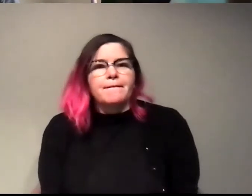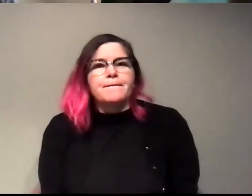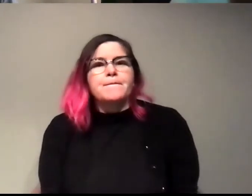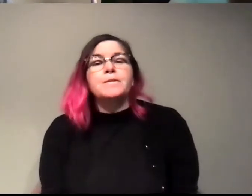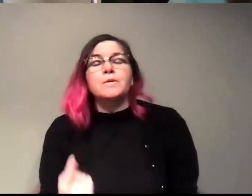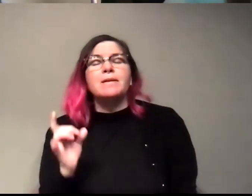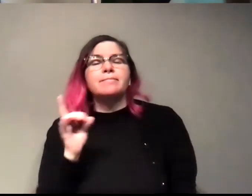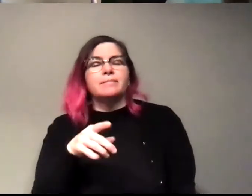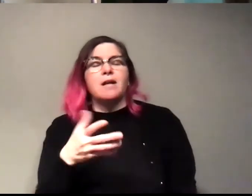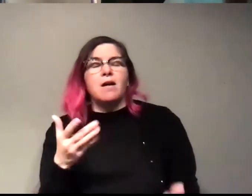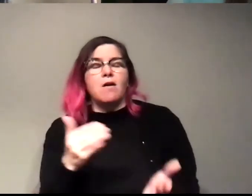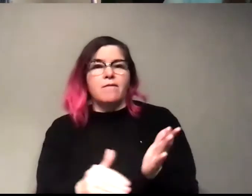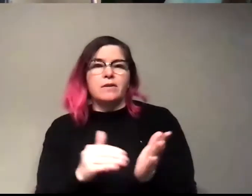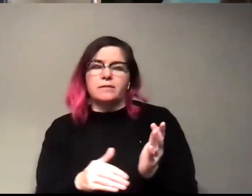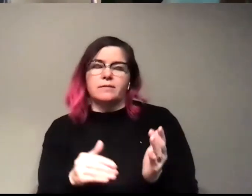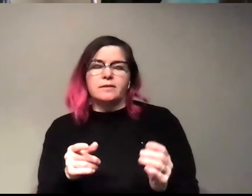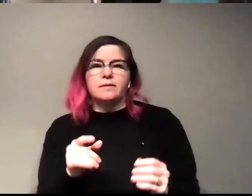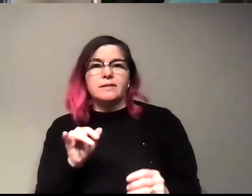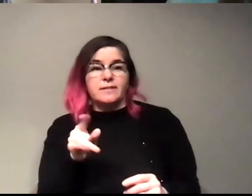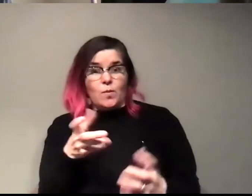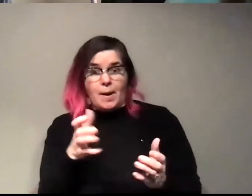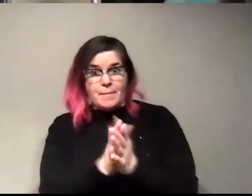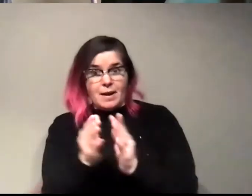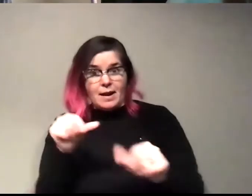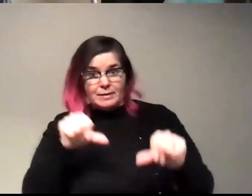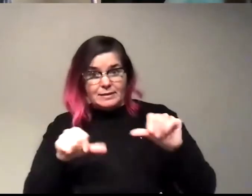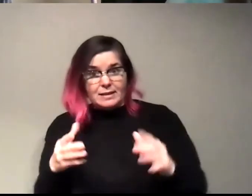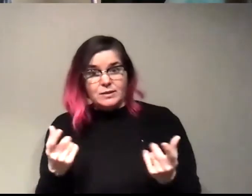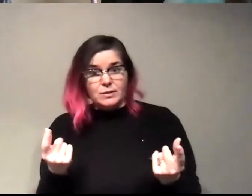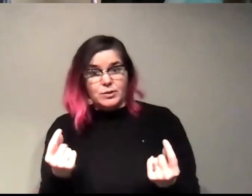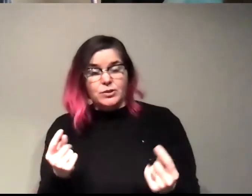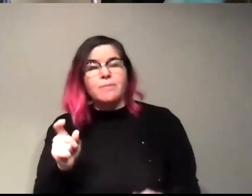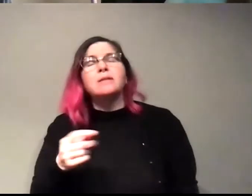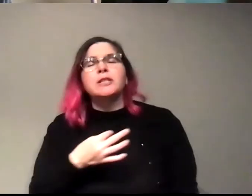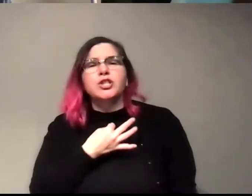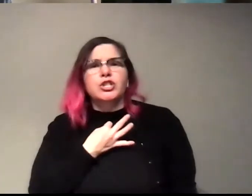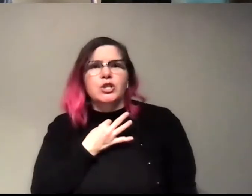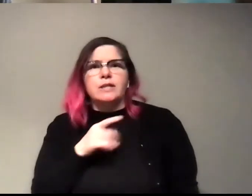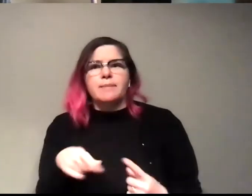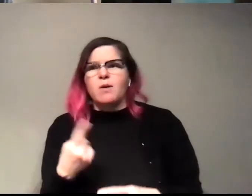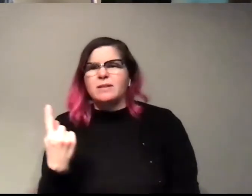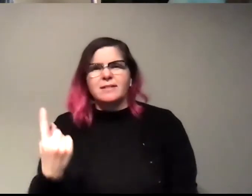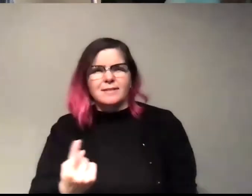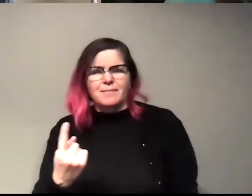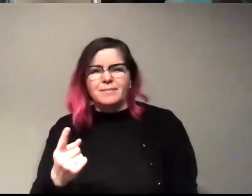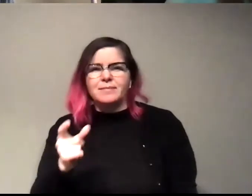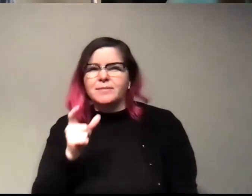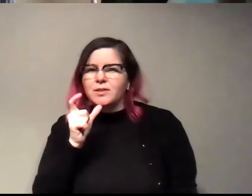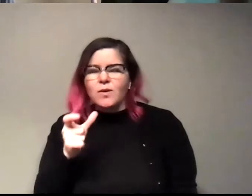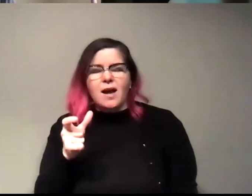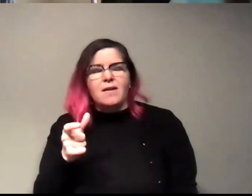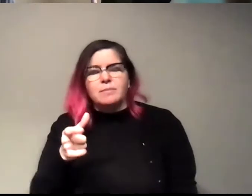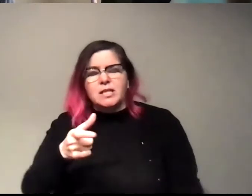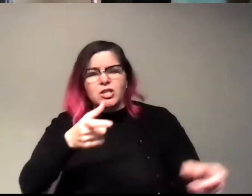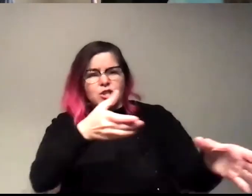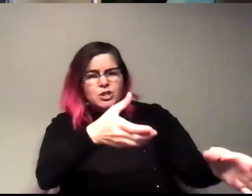in this series is that if you want to be a scientist, really, you just have to be curious about something. You don't need to be an ultra genius. You